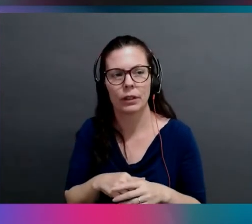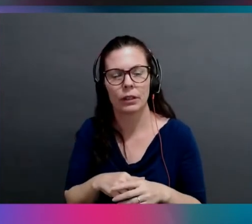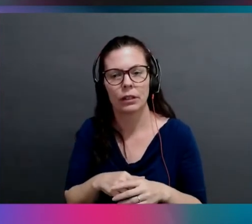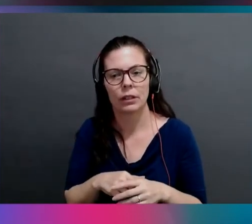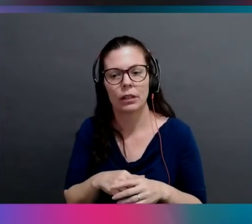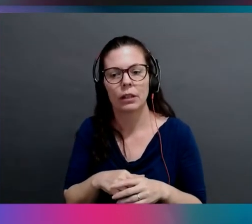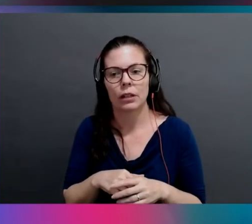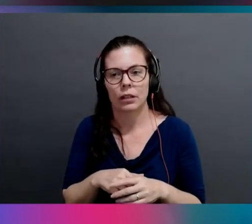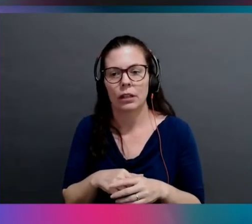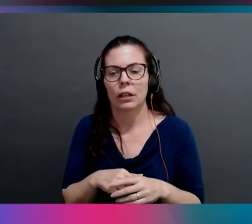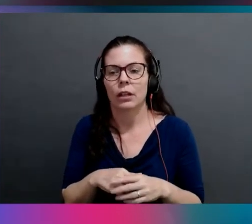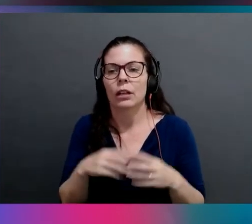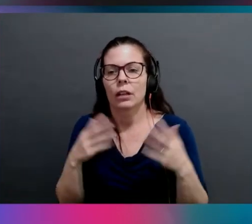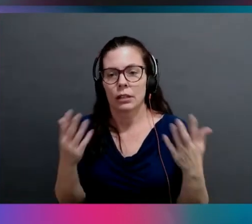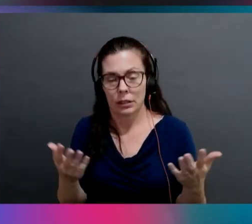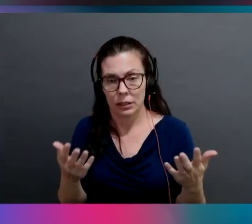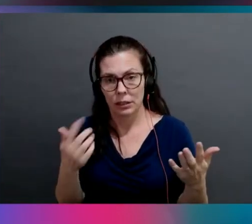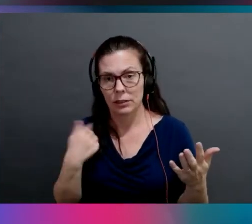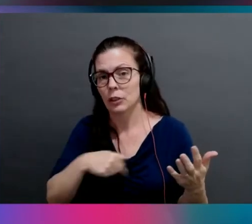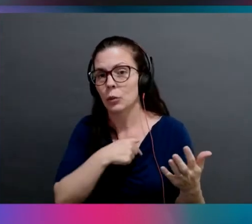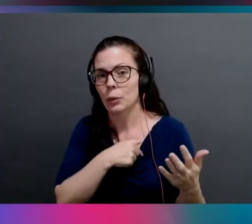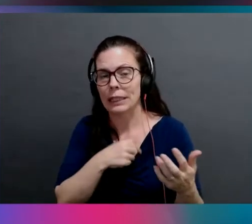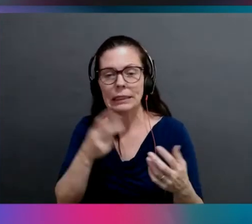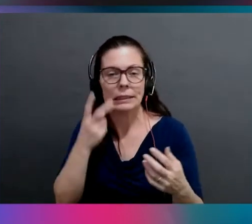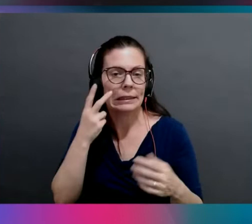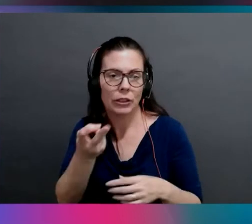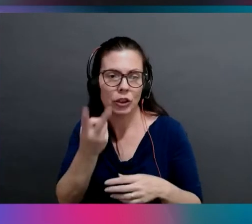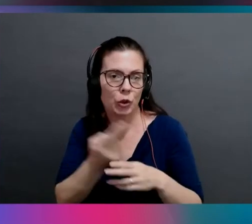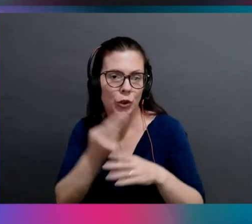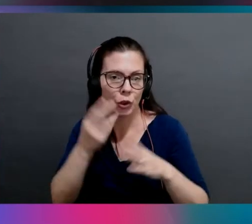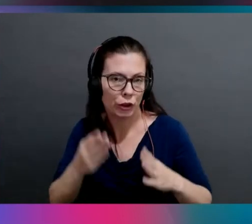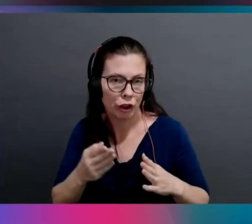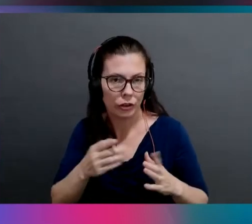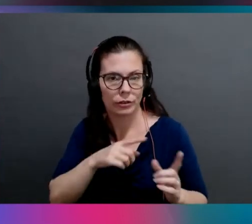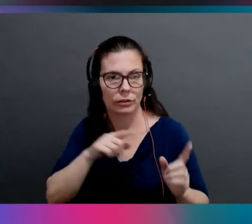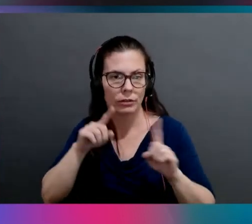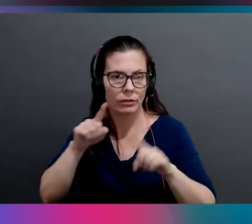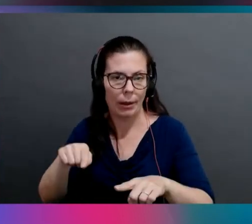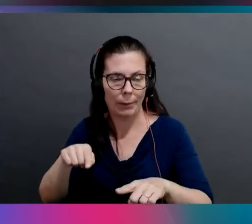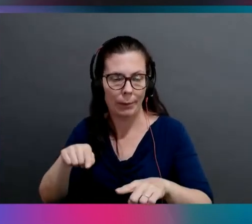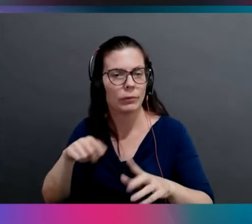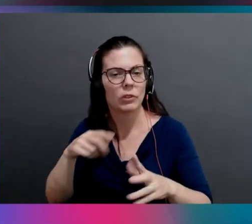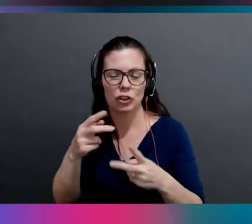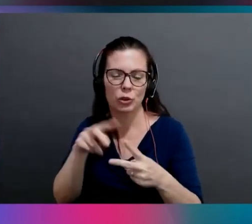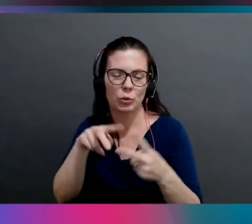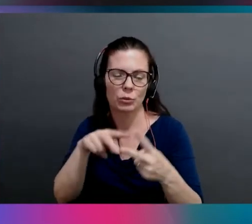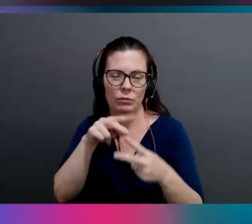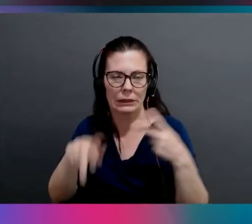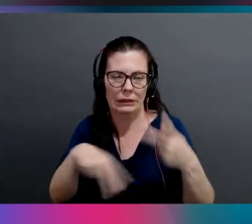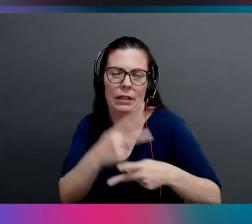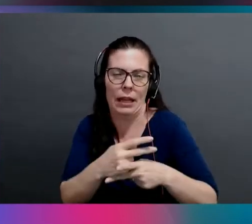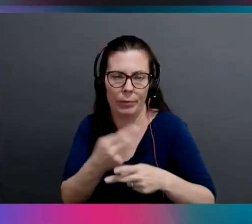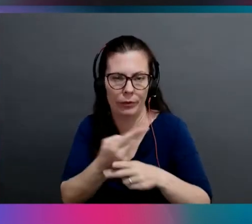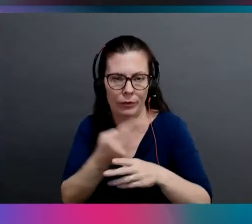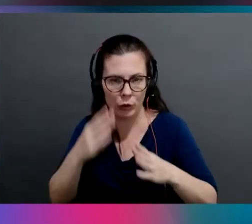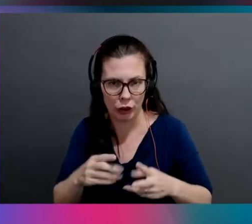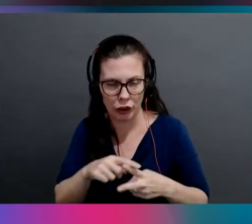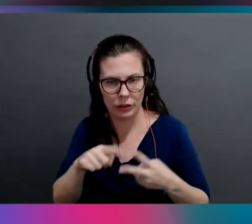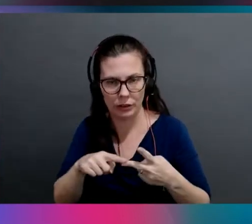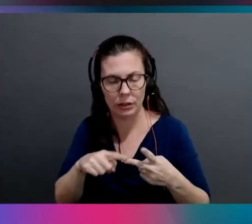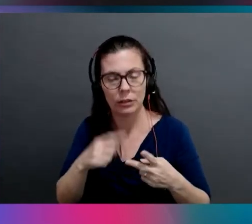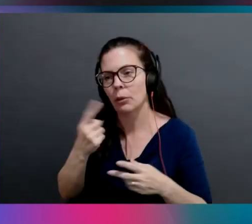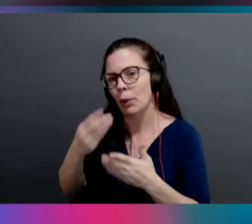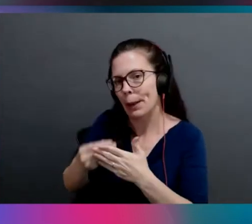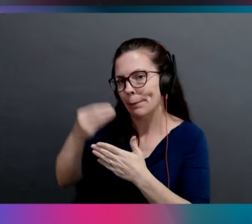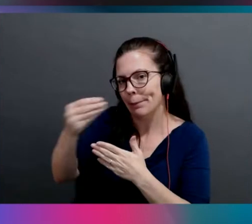So what we, we see two users come to us for acceleration, right? Two user personas. Some people have already bought into a piece of hardware. Either